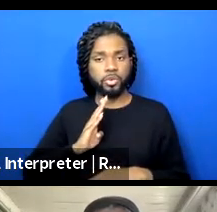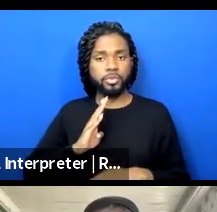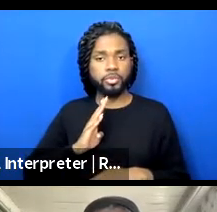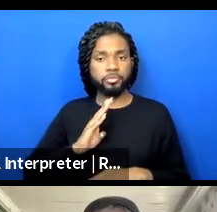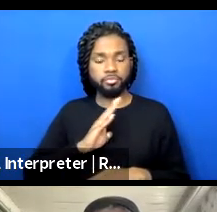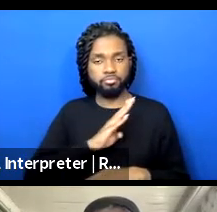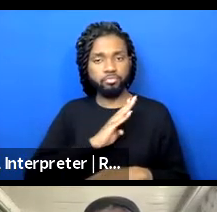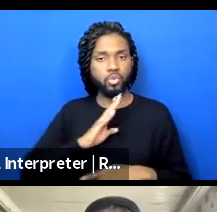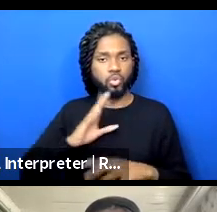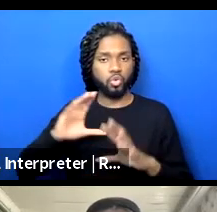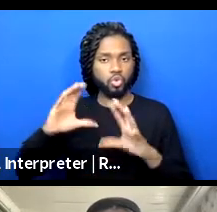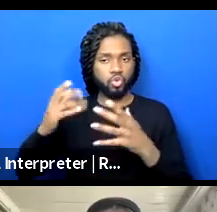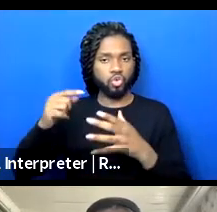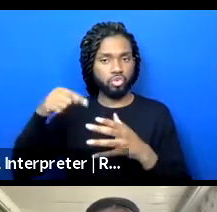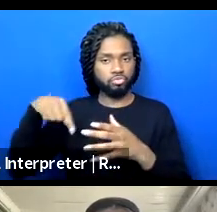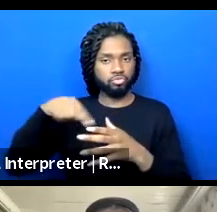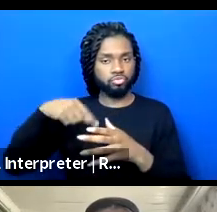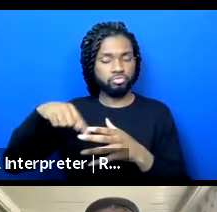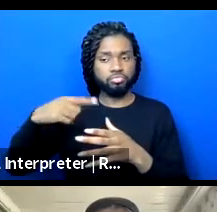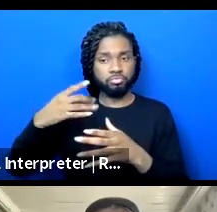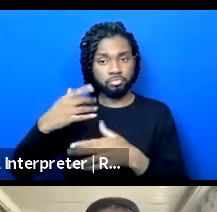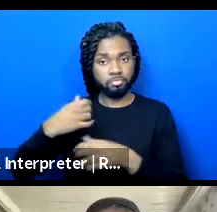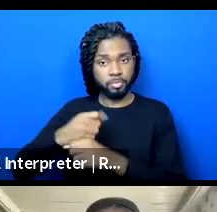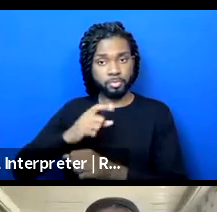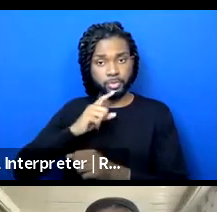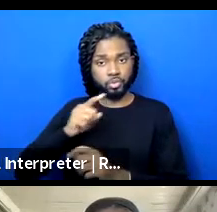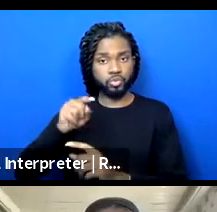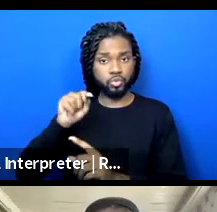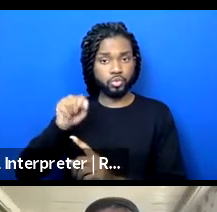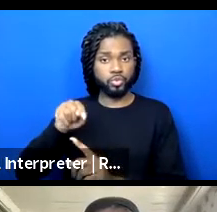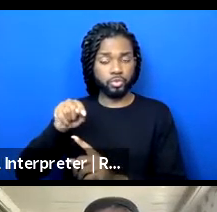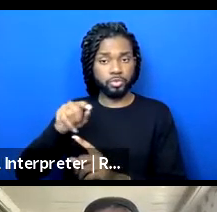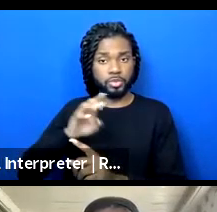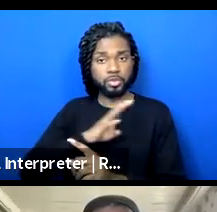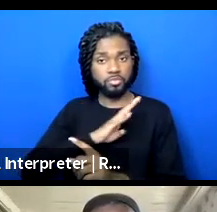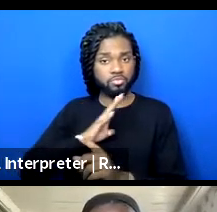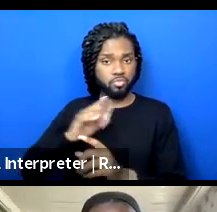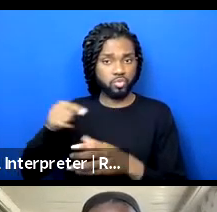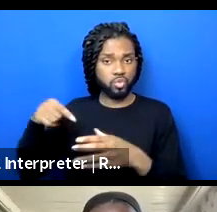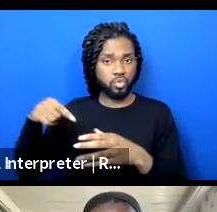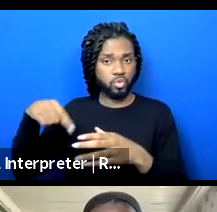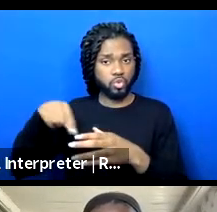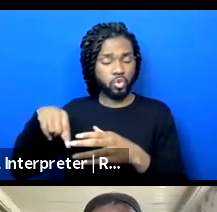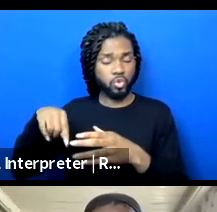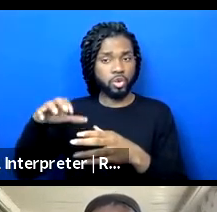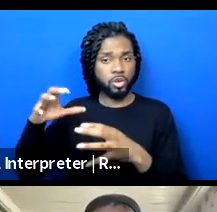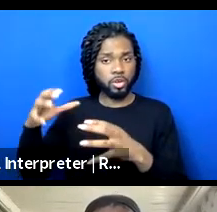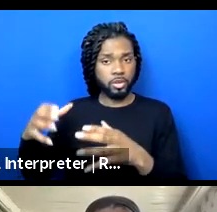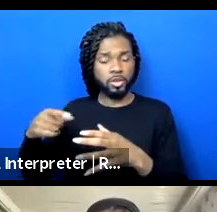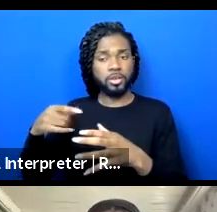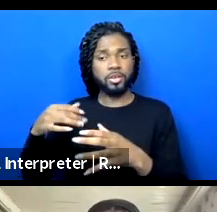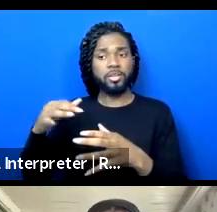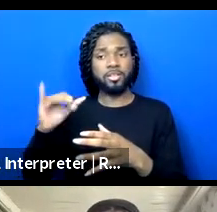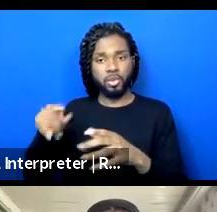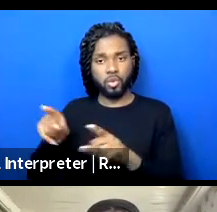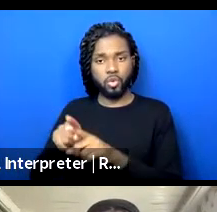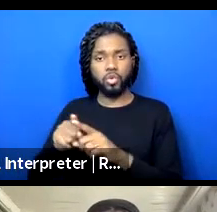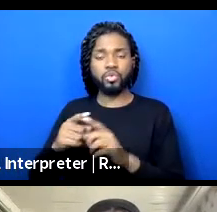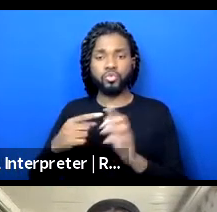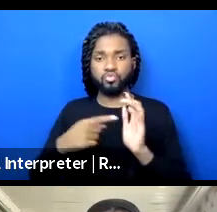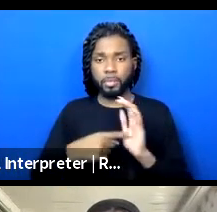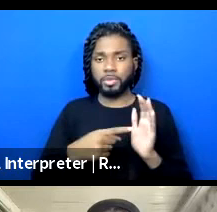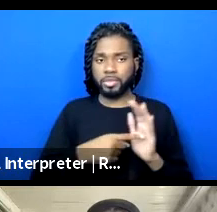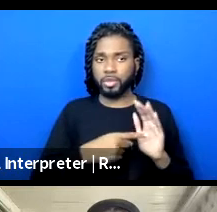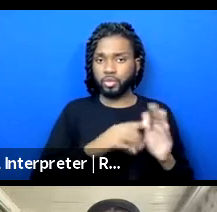makeups and making sure that the board, the makeup of the board also represents the makeup of the